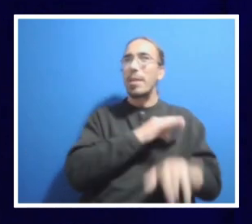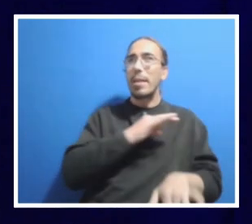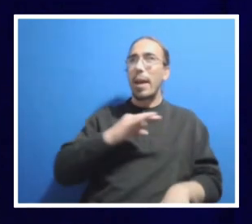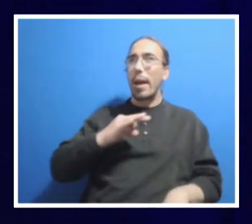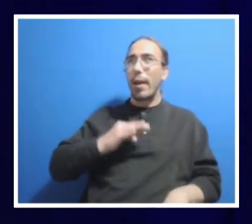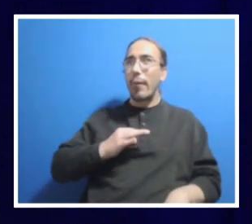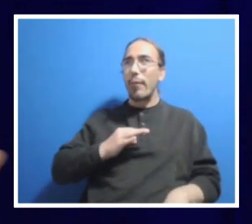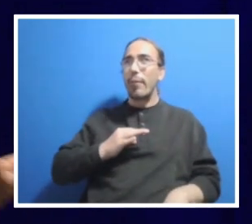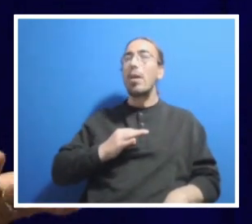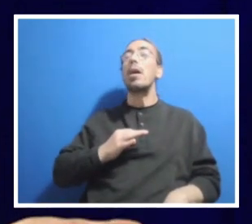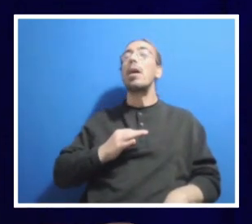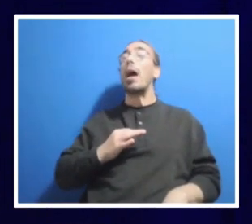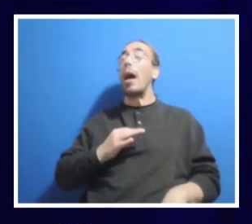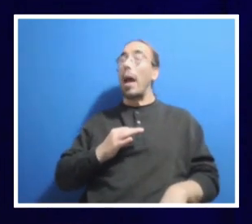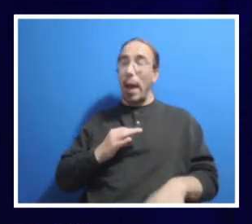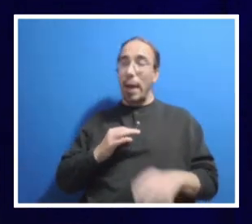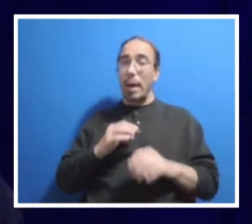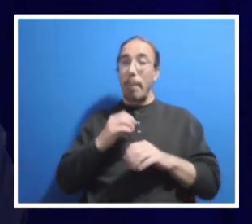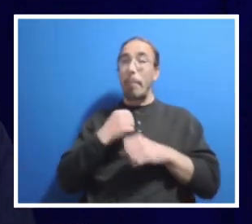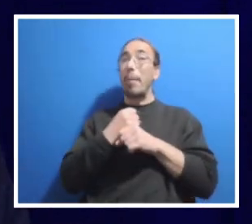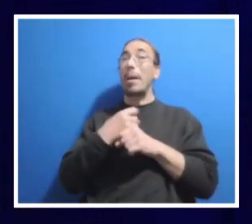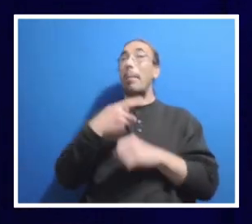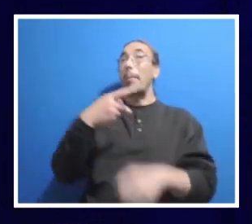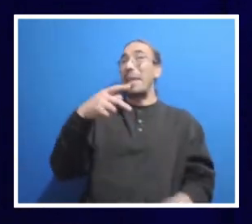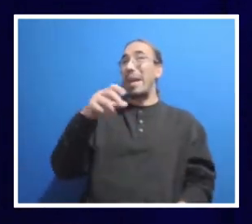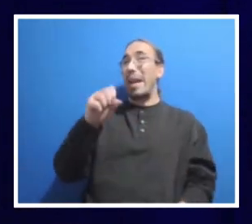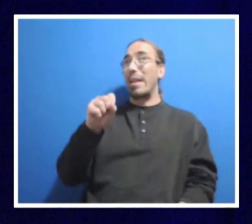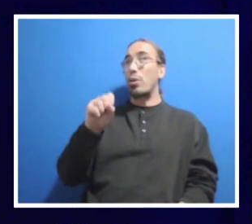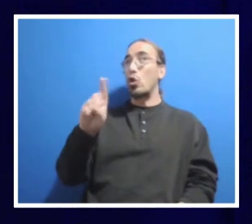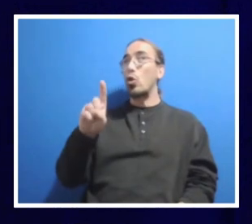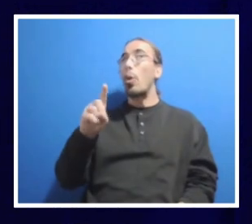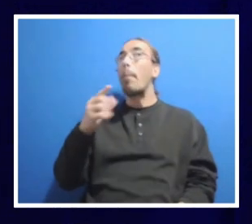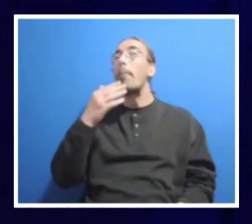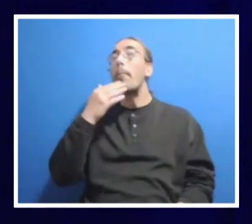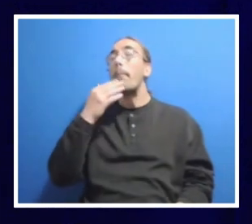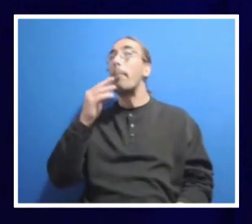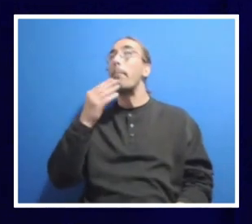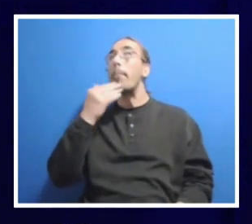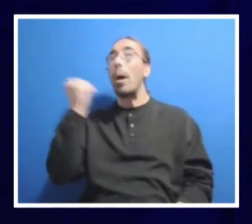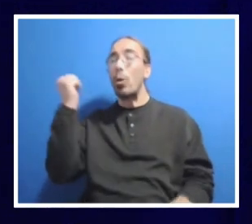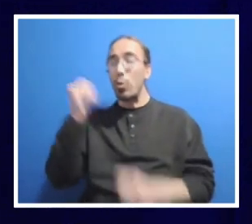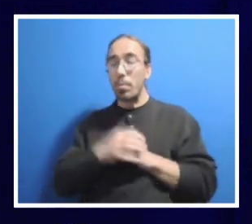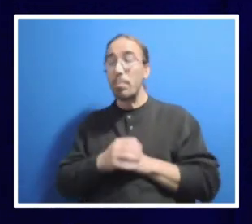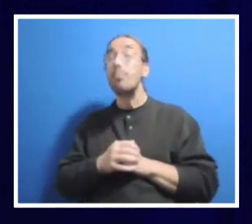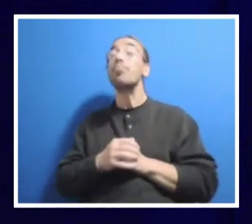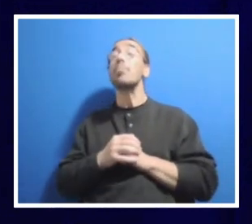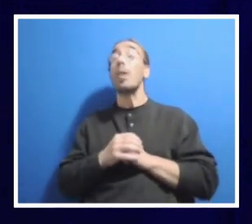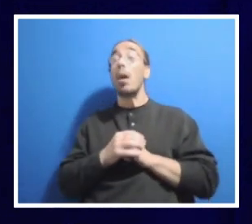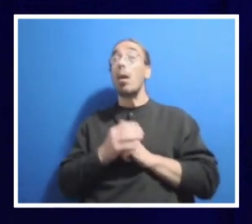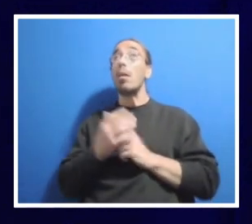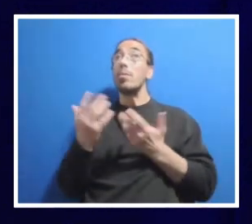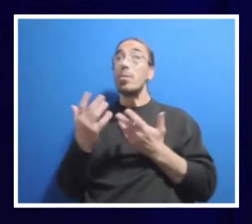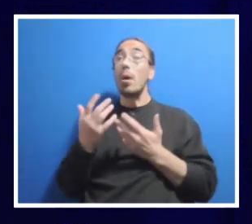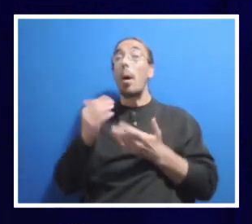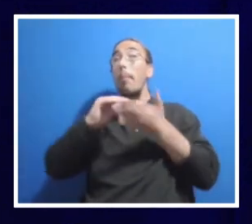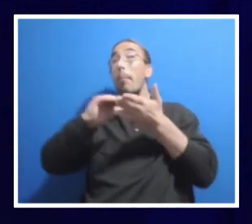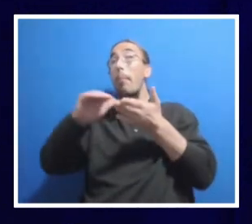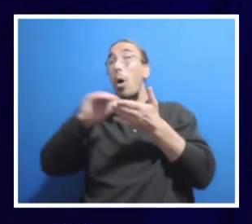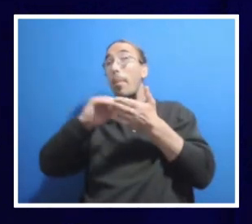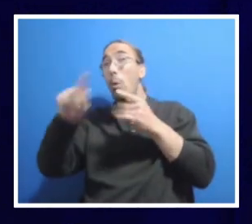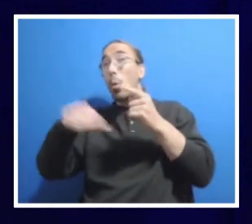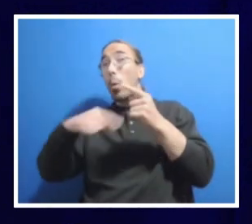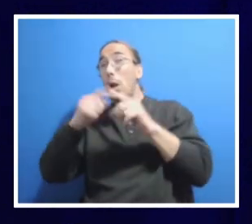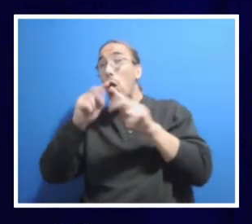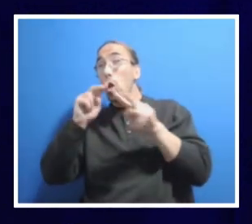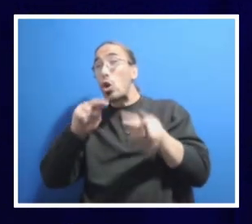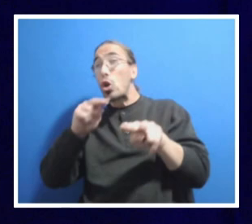State better. How do we tackle this? It's rather simple. I made a couple of notes, so pardon me when I look at it. It's really a